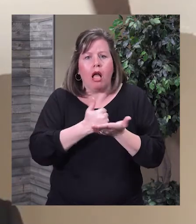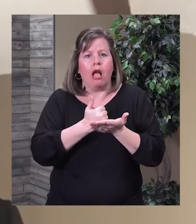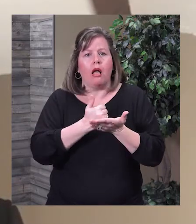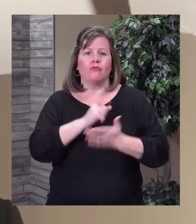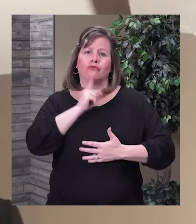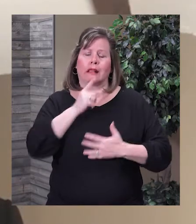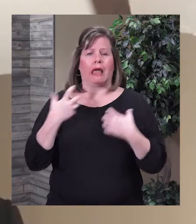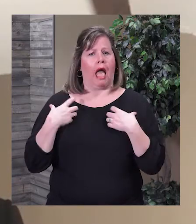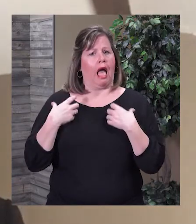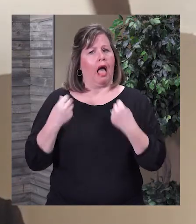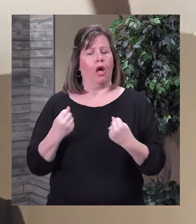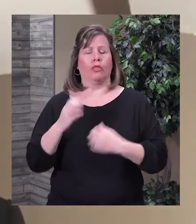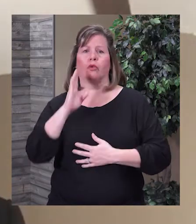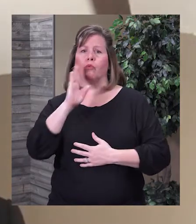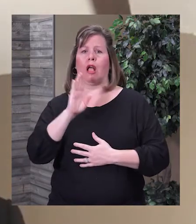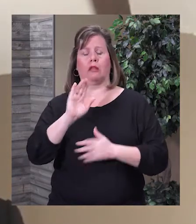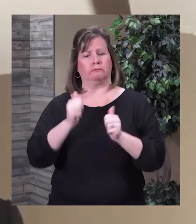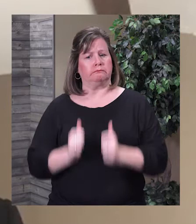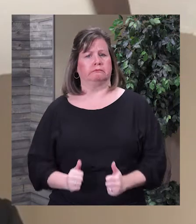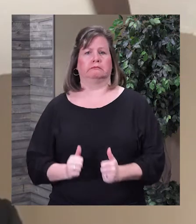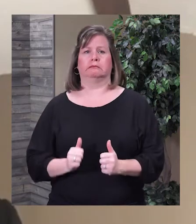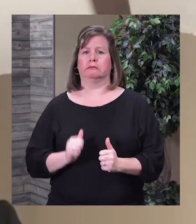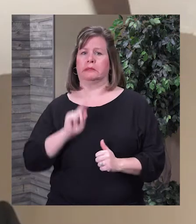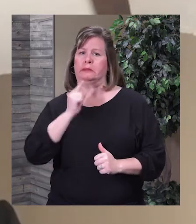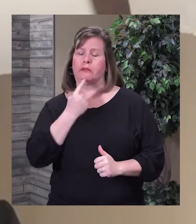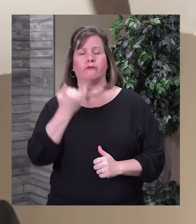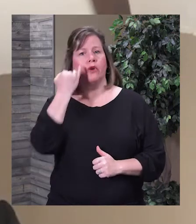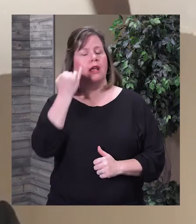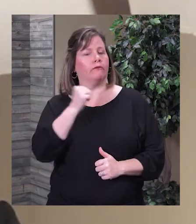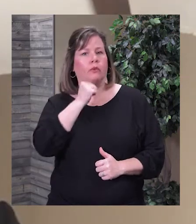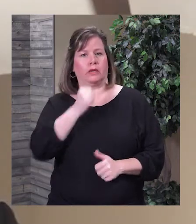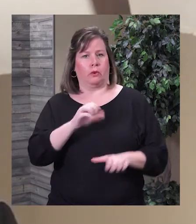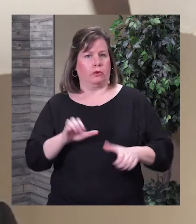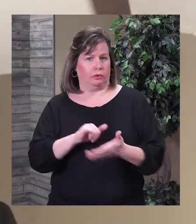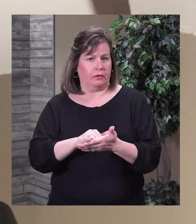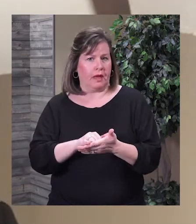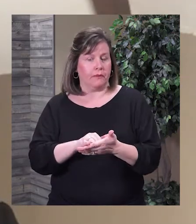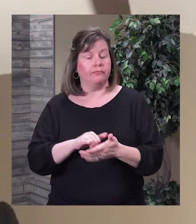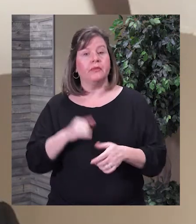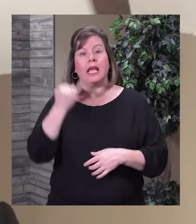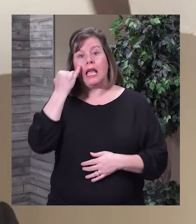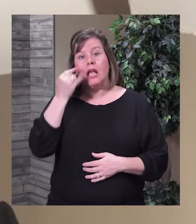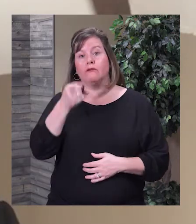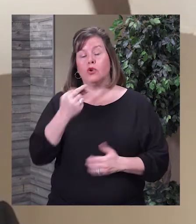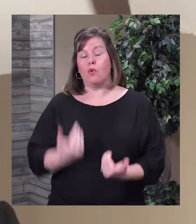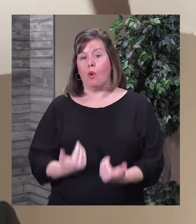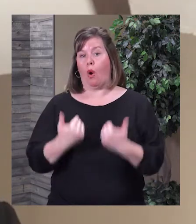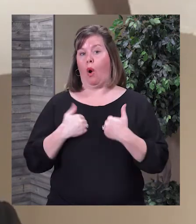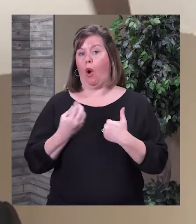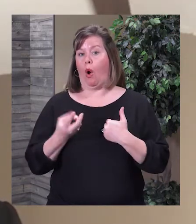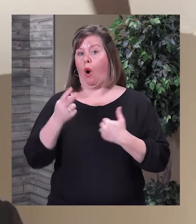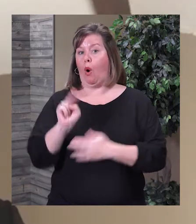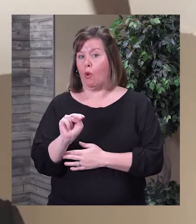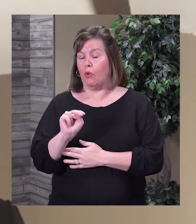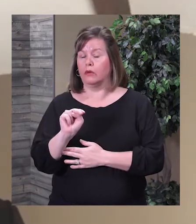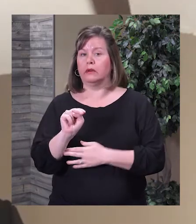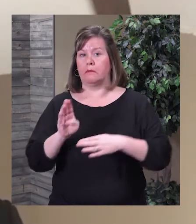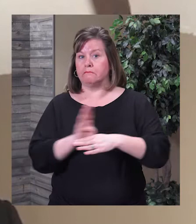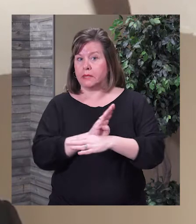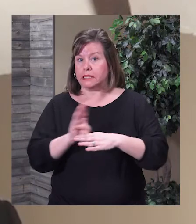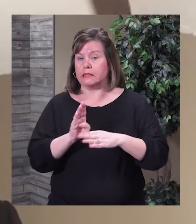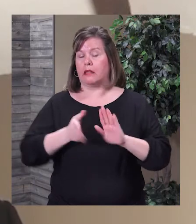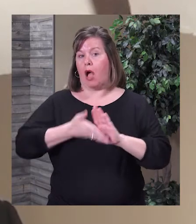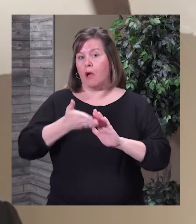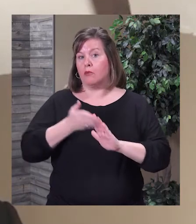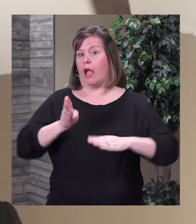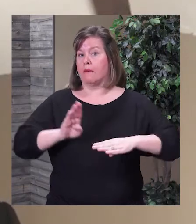community if we don't do those things as well. So I encourage all of you, especially if you own or operate a business, let's